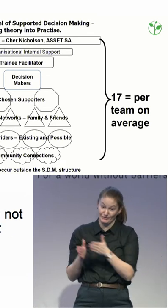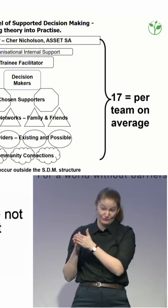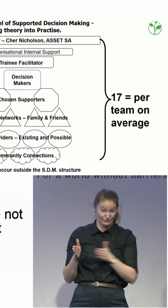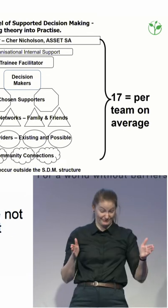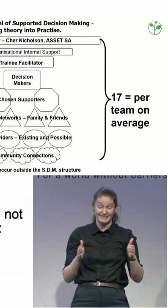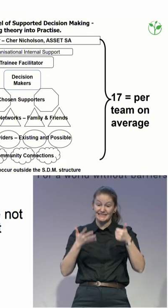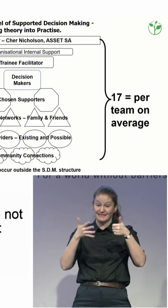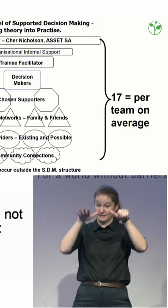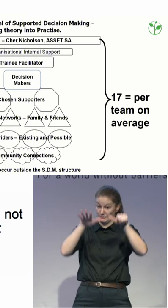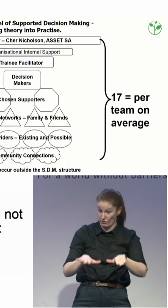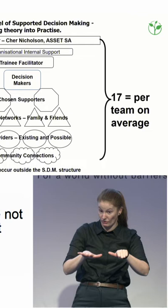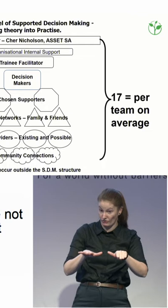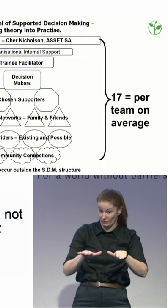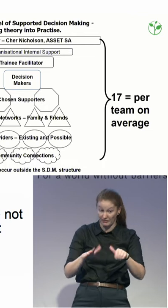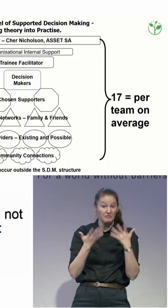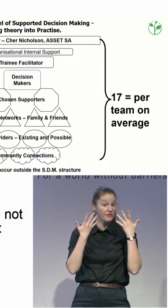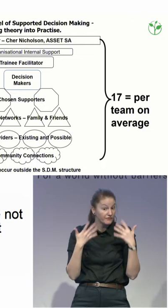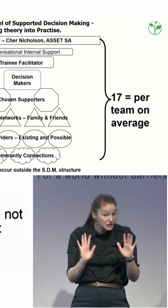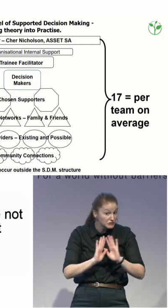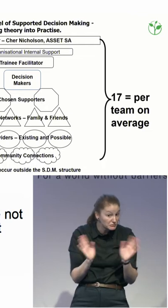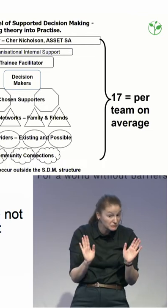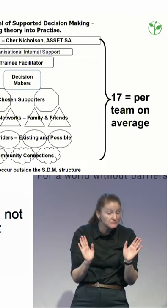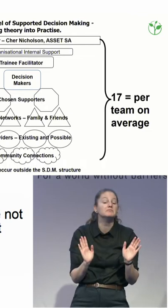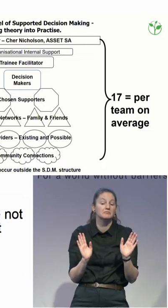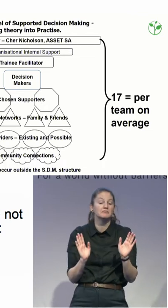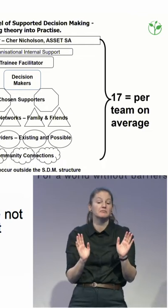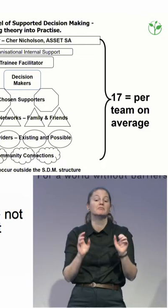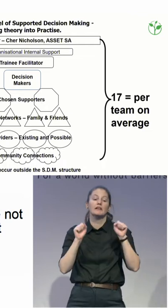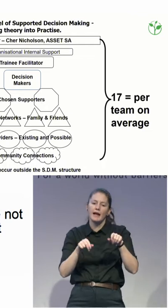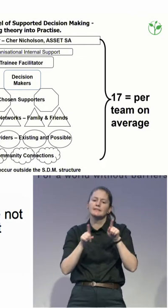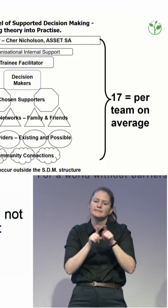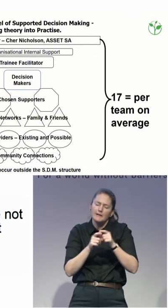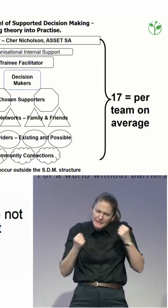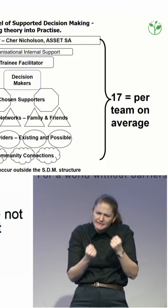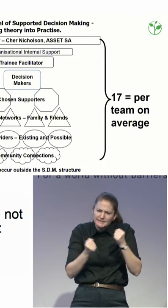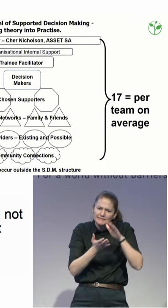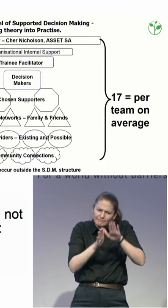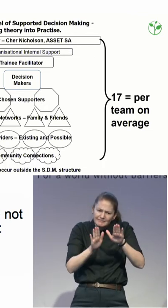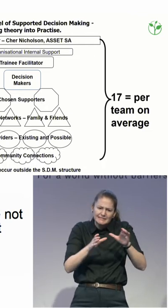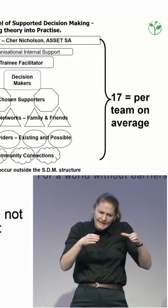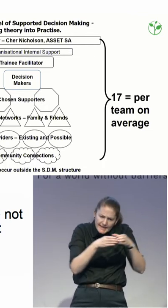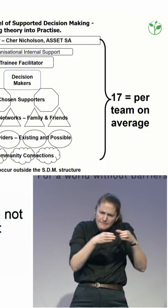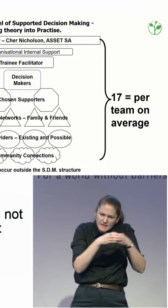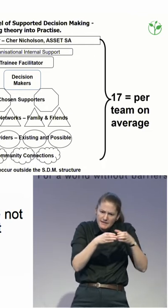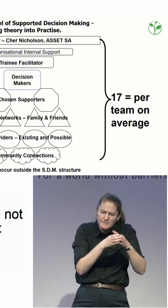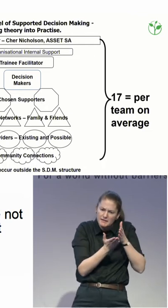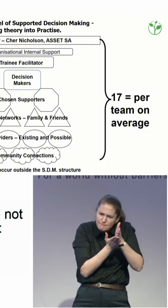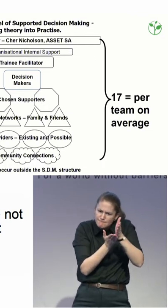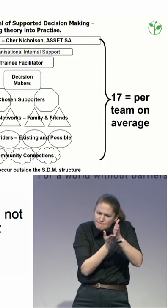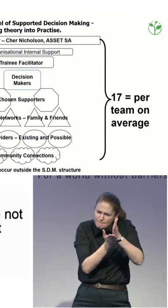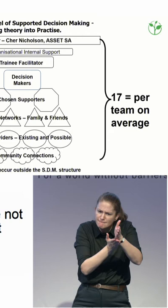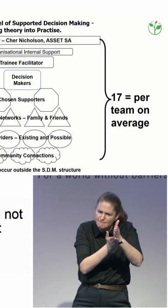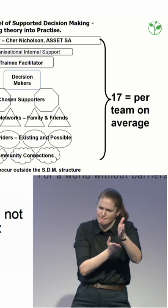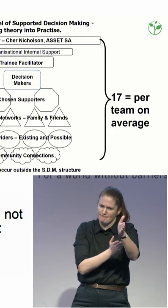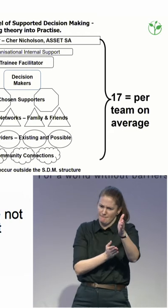group sustainable, and the facilitator will move on to another person. And someone within the team will either continue the